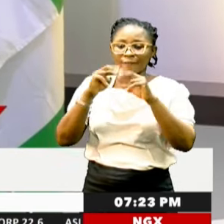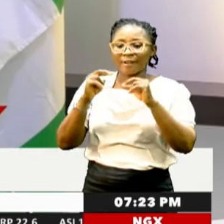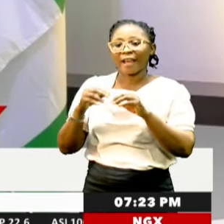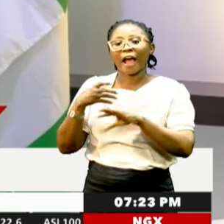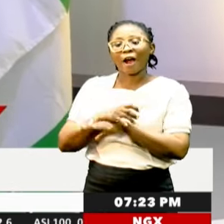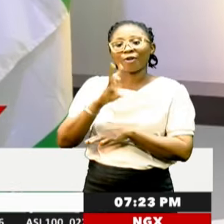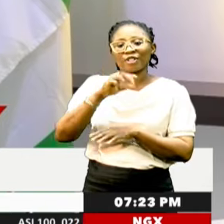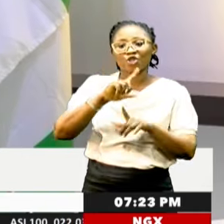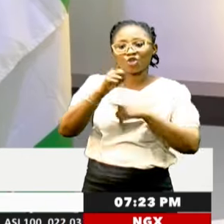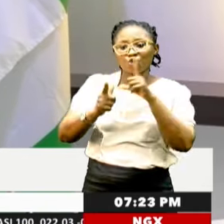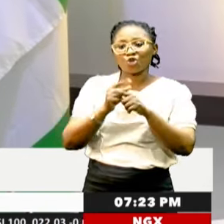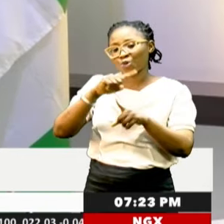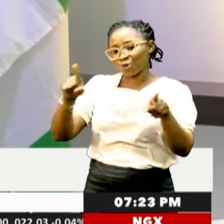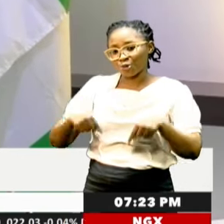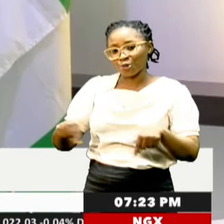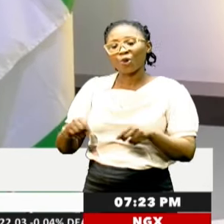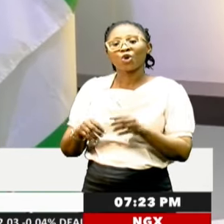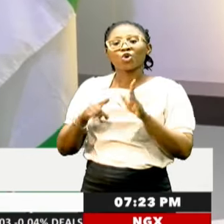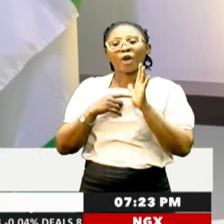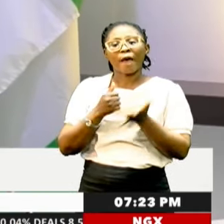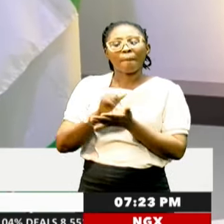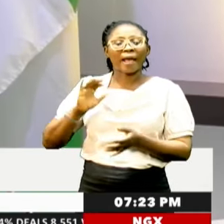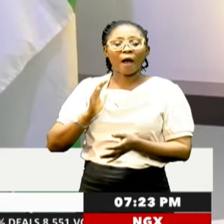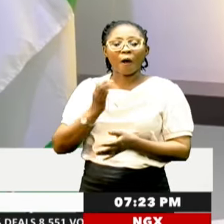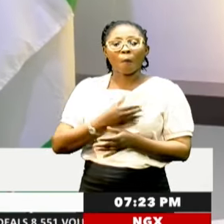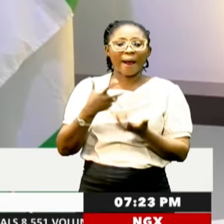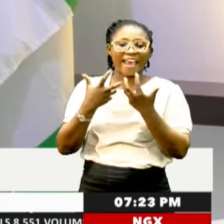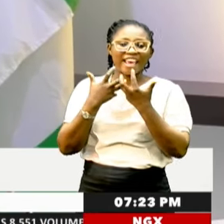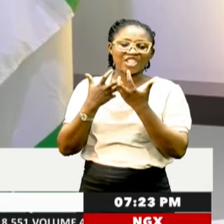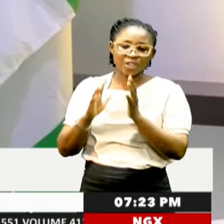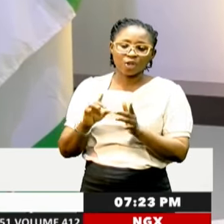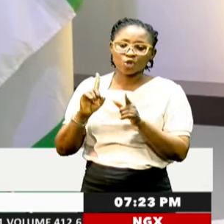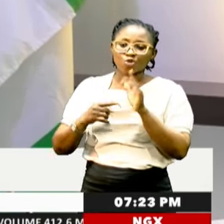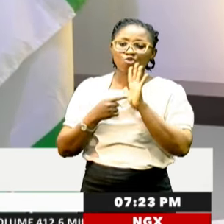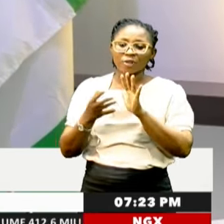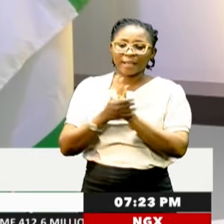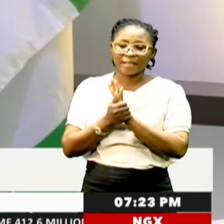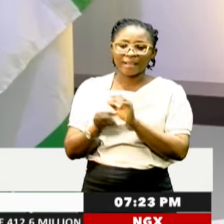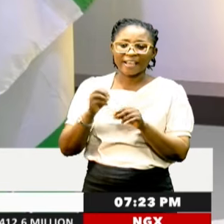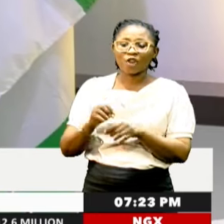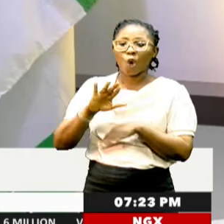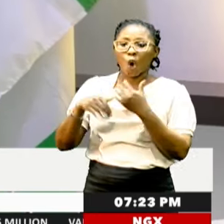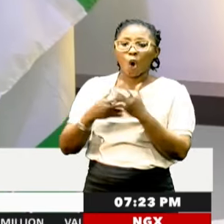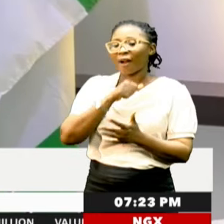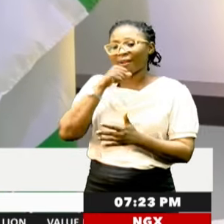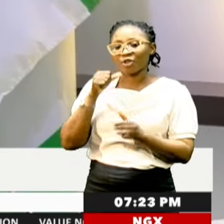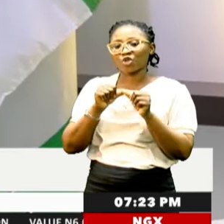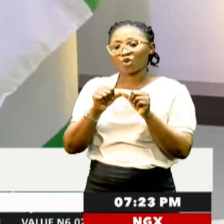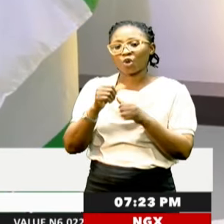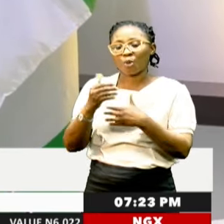our engineers to apply their expertise in mechanized farming, irrigation systems, and sustainable agricultural